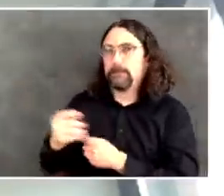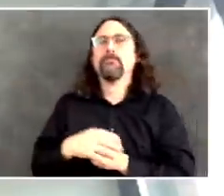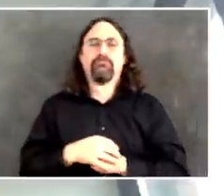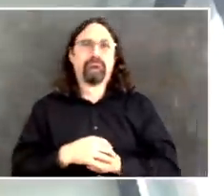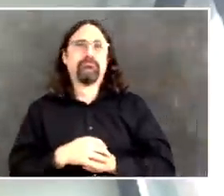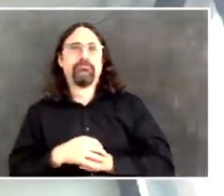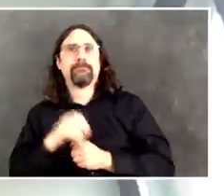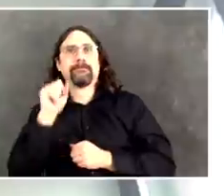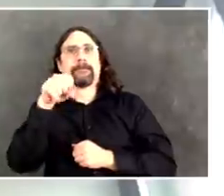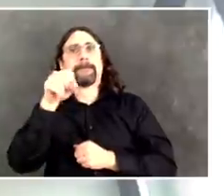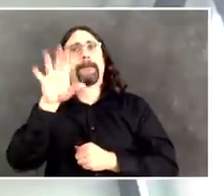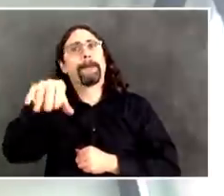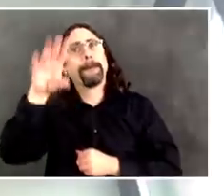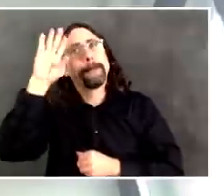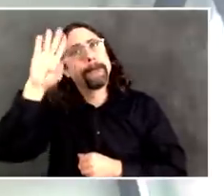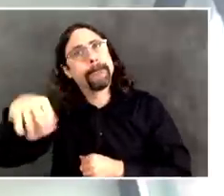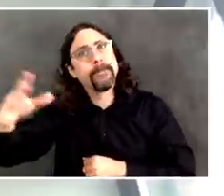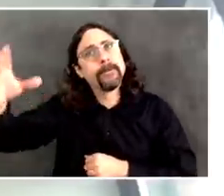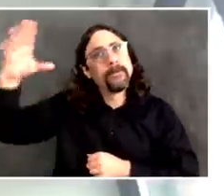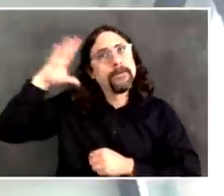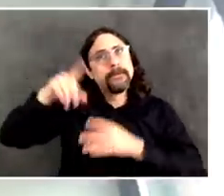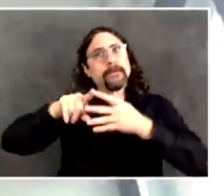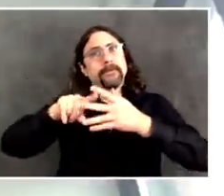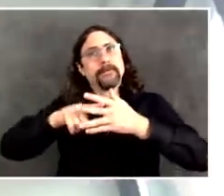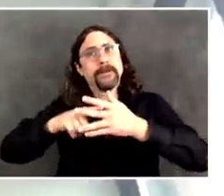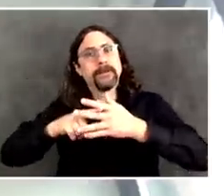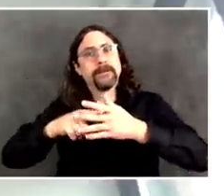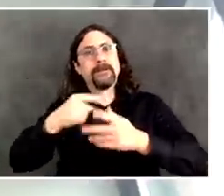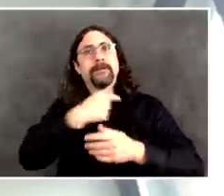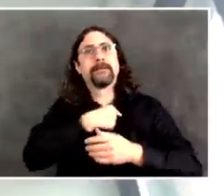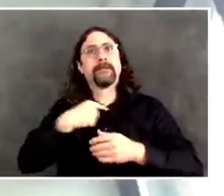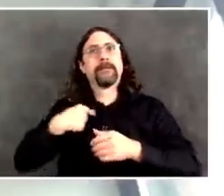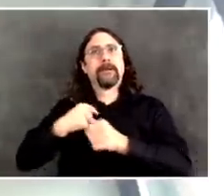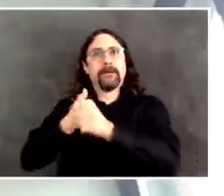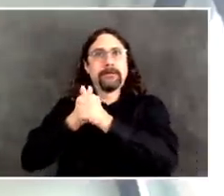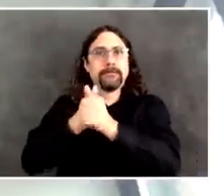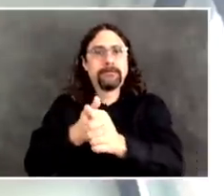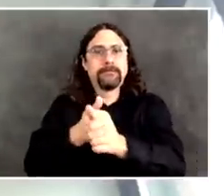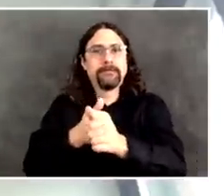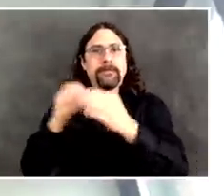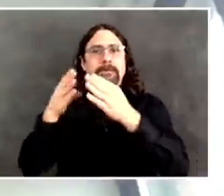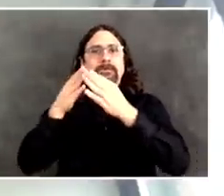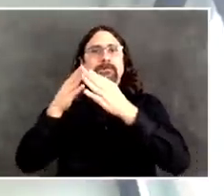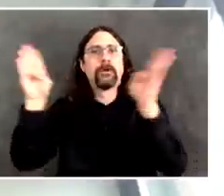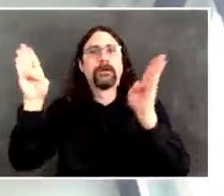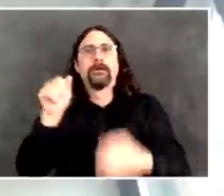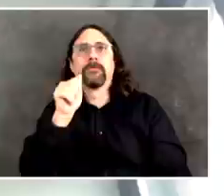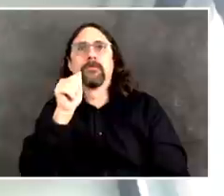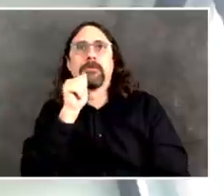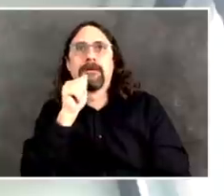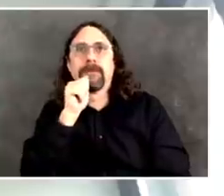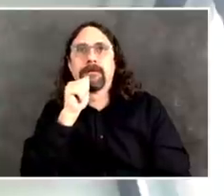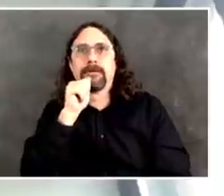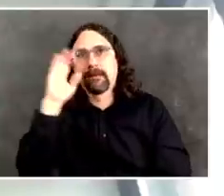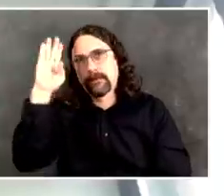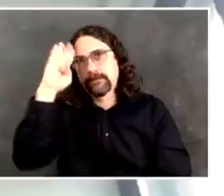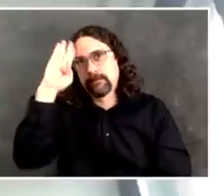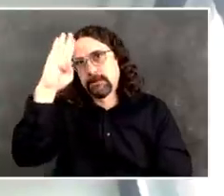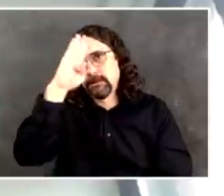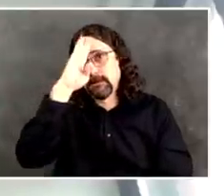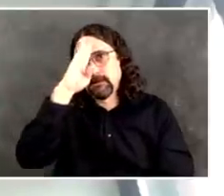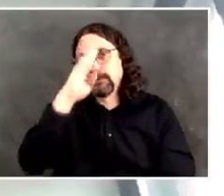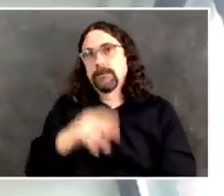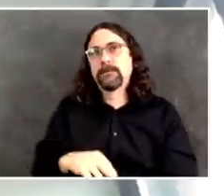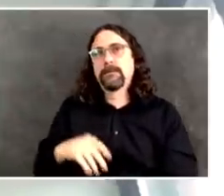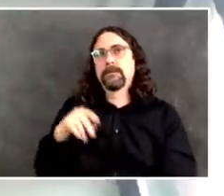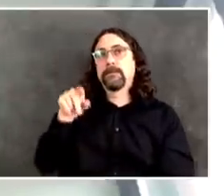When we started to be less full, they started to be less full. So I think, as you say, Mr. Mayor, it is an accurate indicator of what's